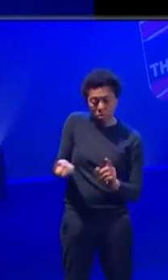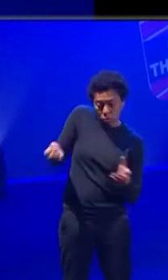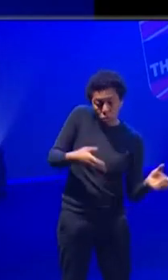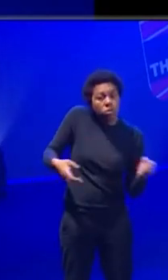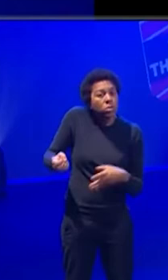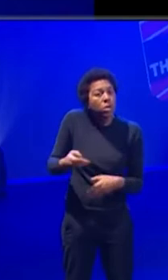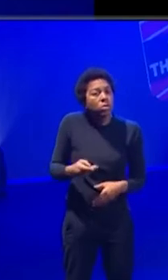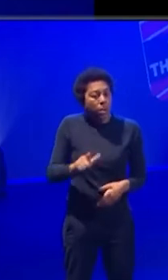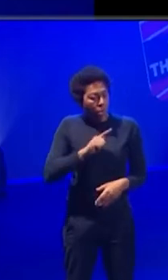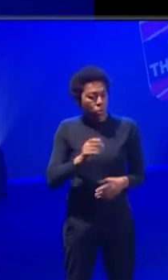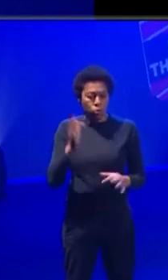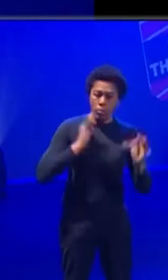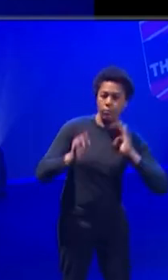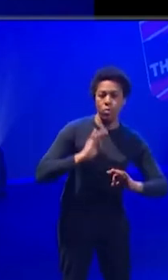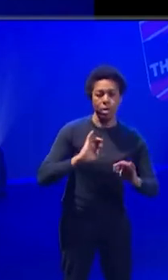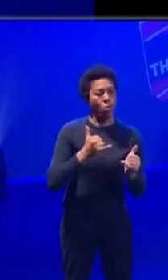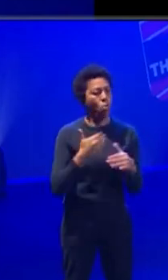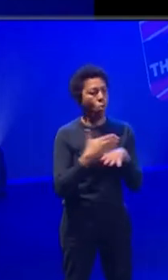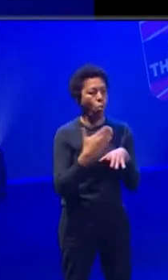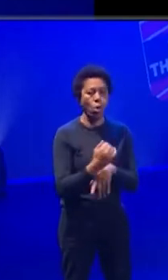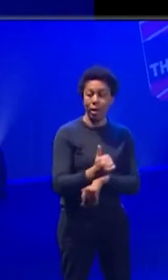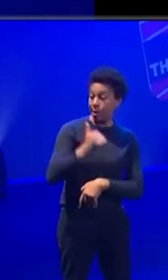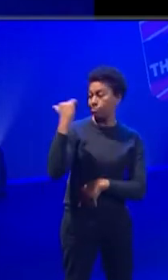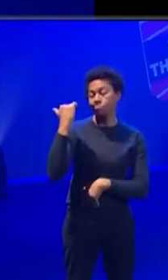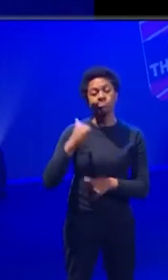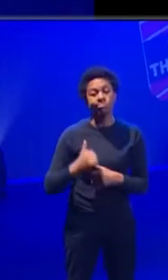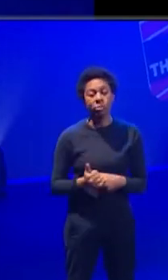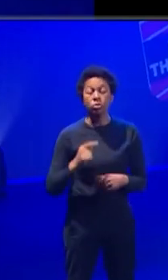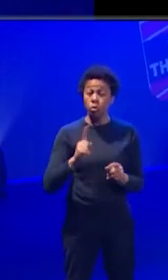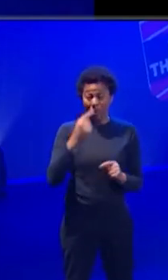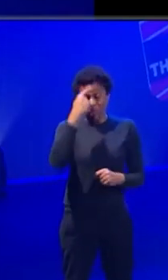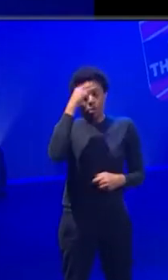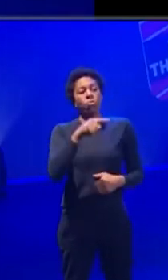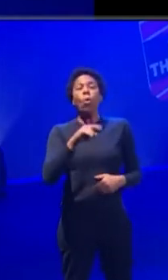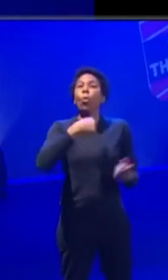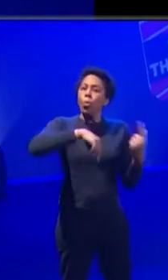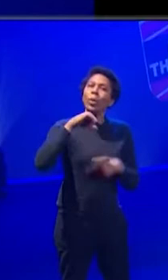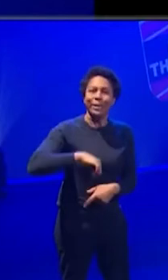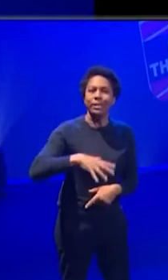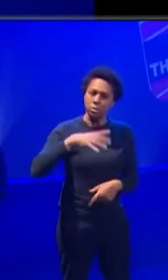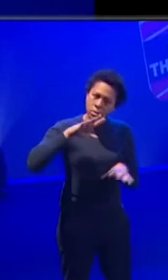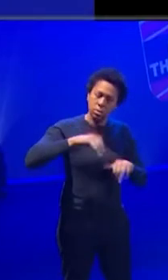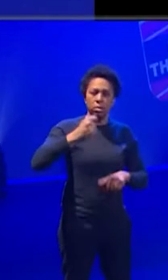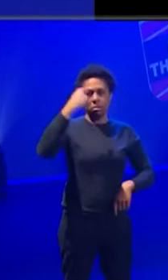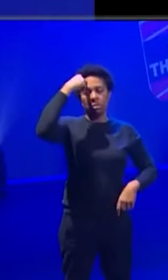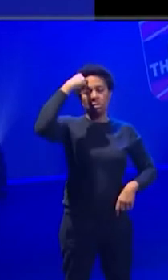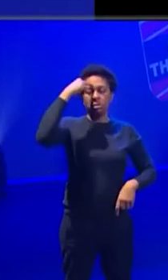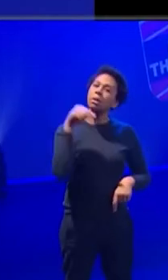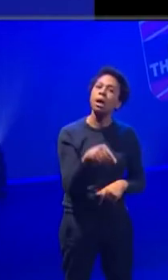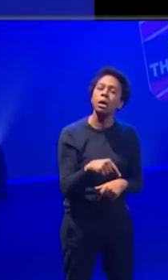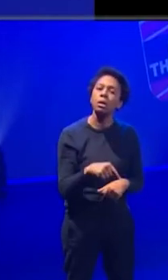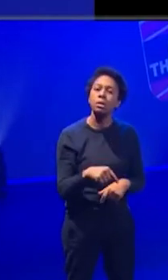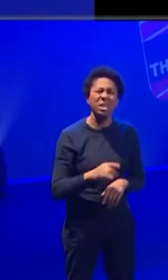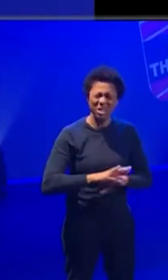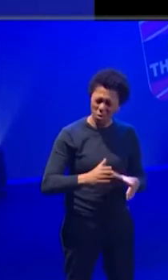you're performing or you're working backstage. So I think these are just thoughts that every department needs to give all the time actually. And I don't think it's a big